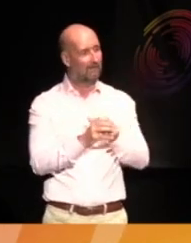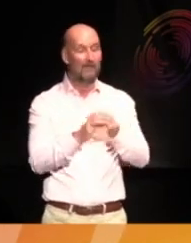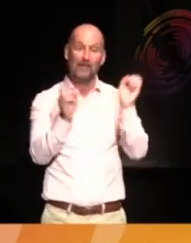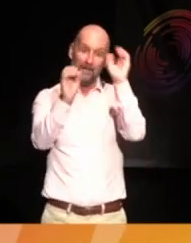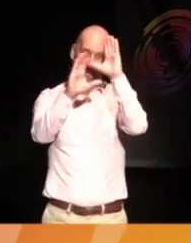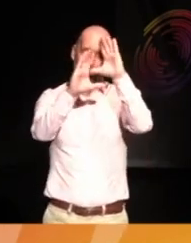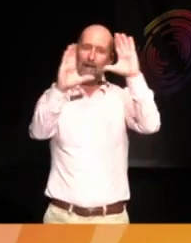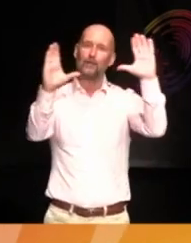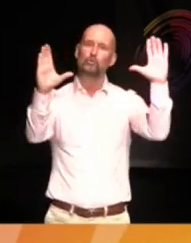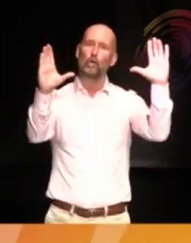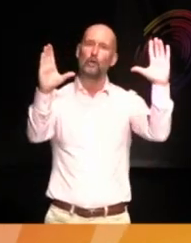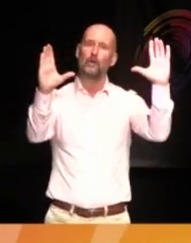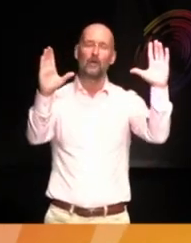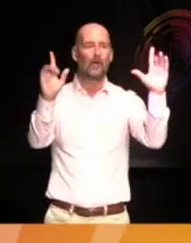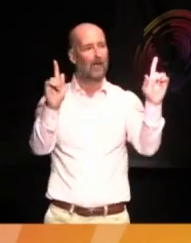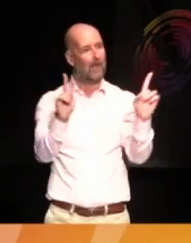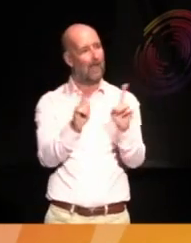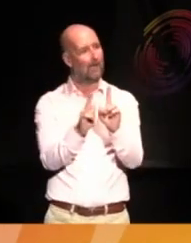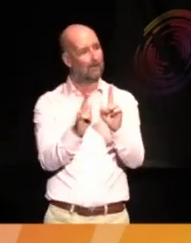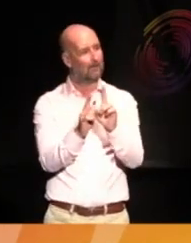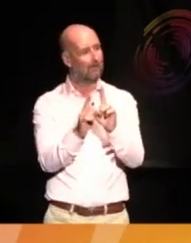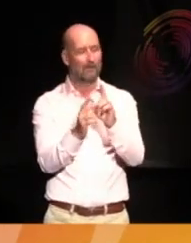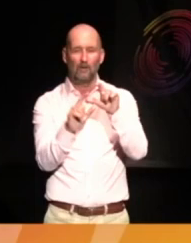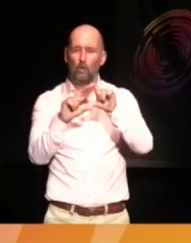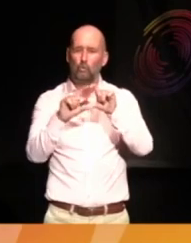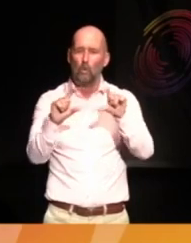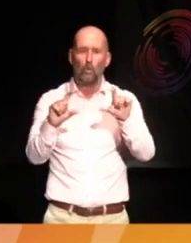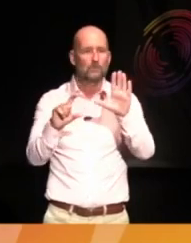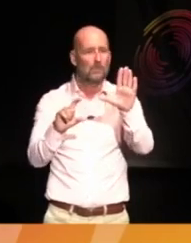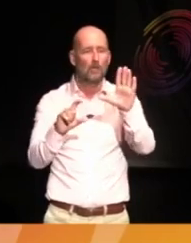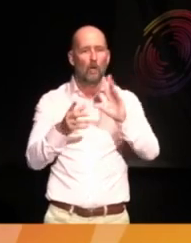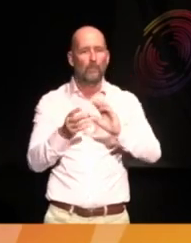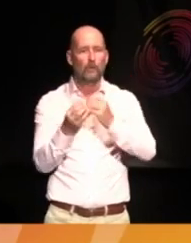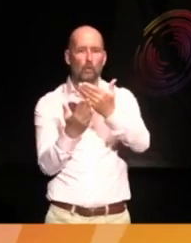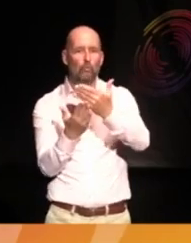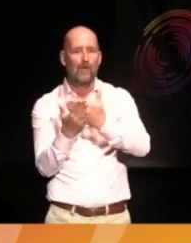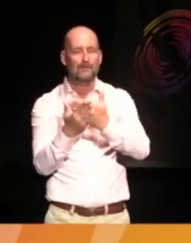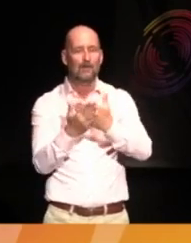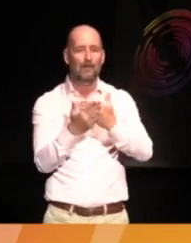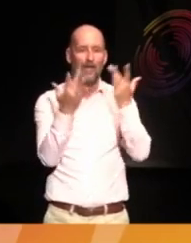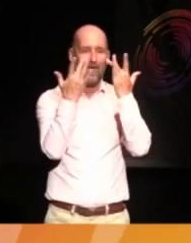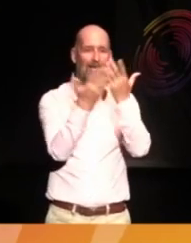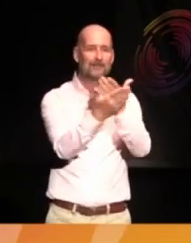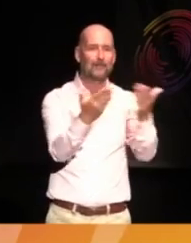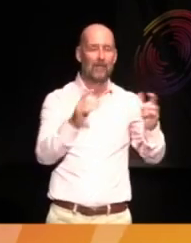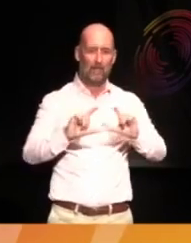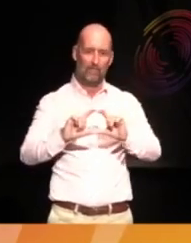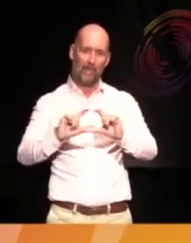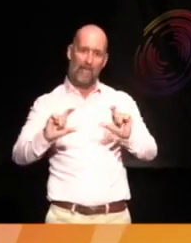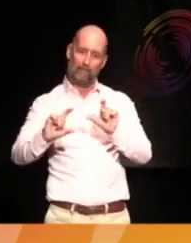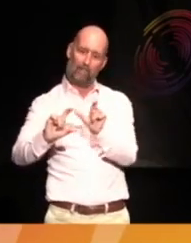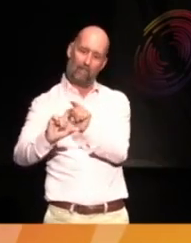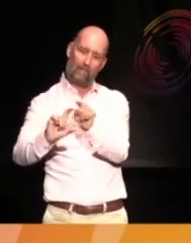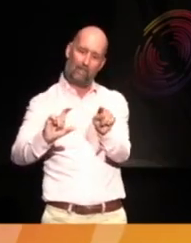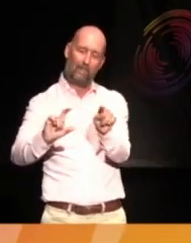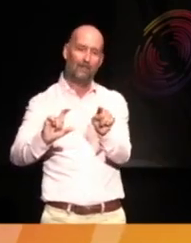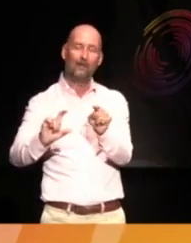them as the note, you know, what do you call it? The curator's note underneath an exhibition. Label. Oh, right.